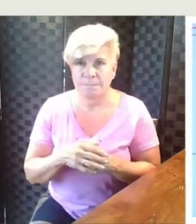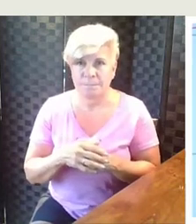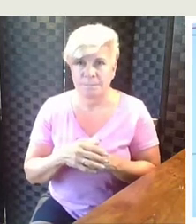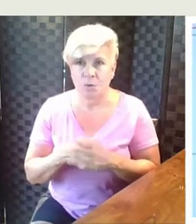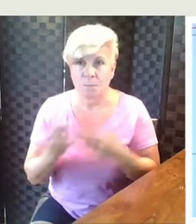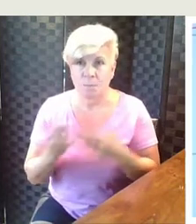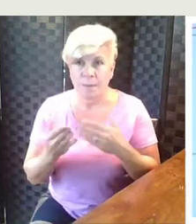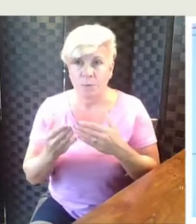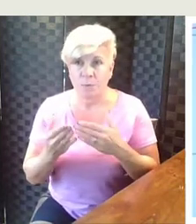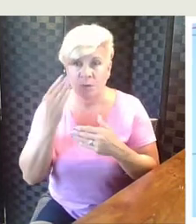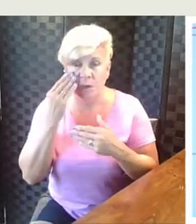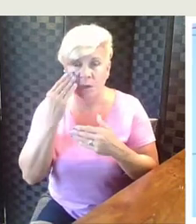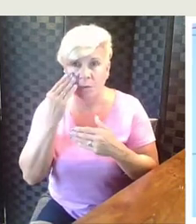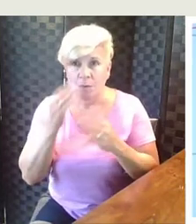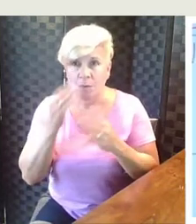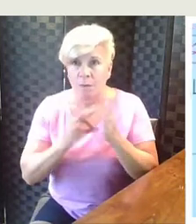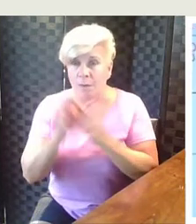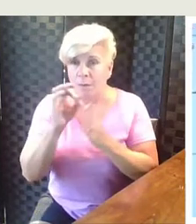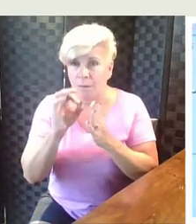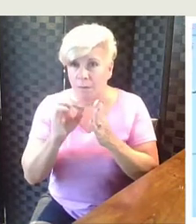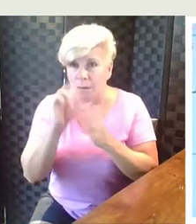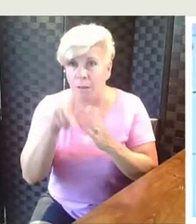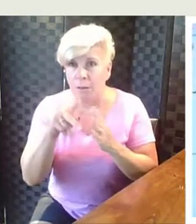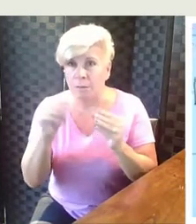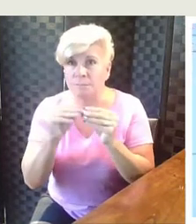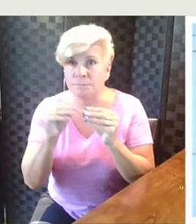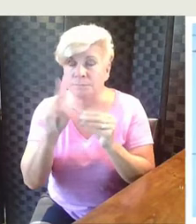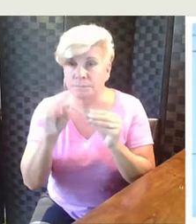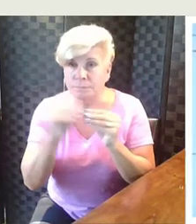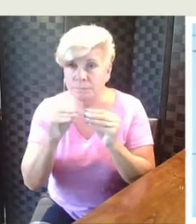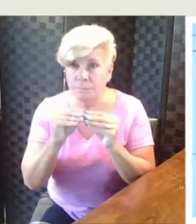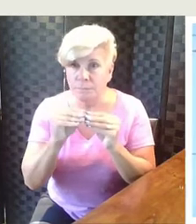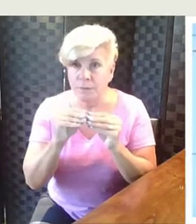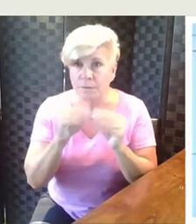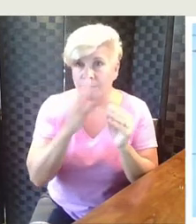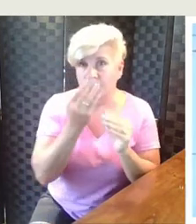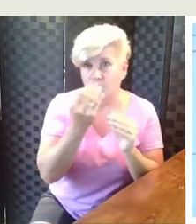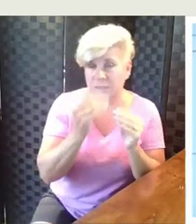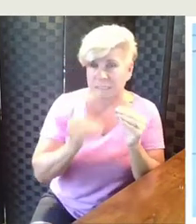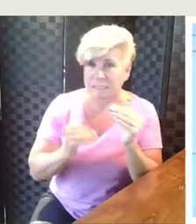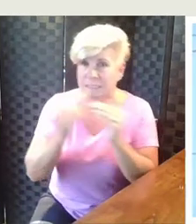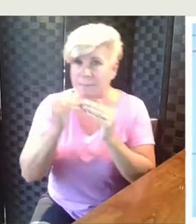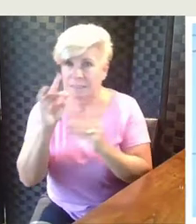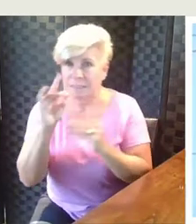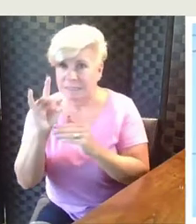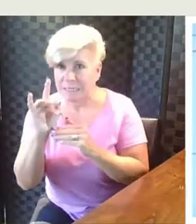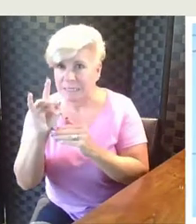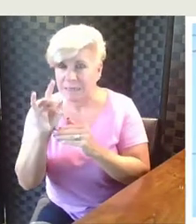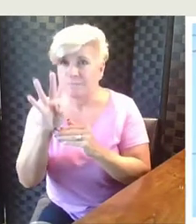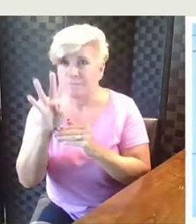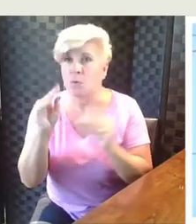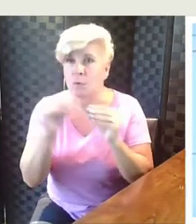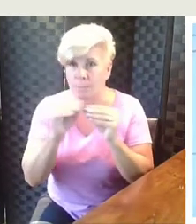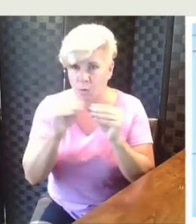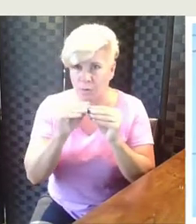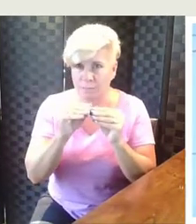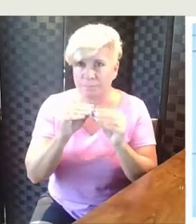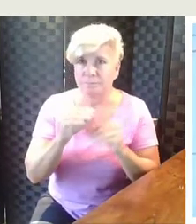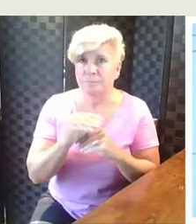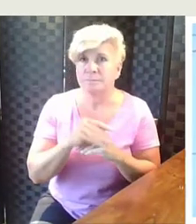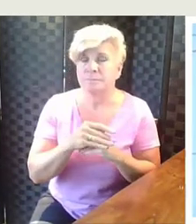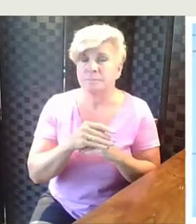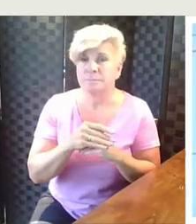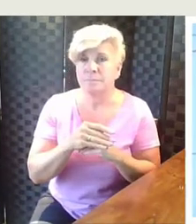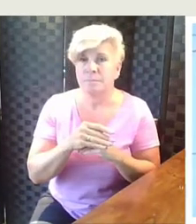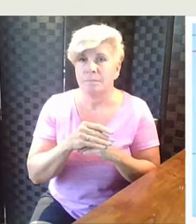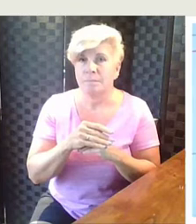Or you may also know that you need to count on four more from fourteen to get to eighteen. That means four,